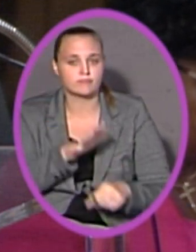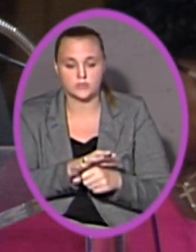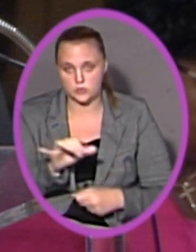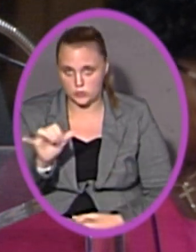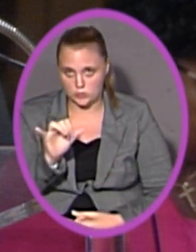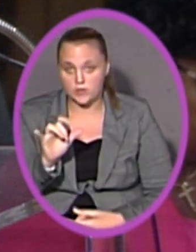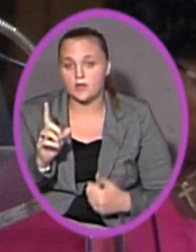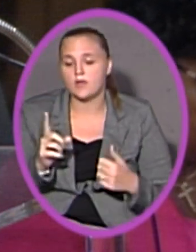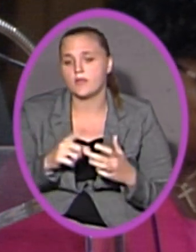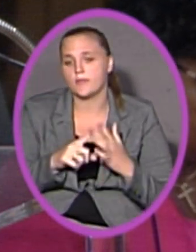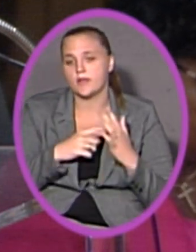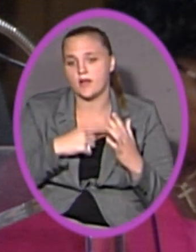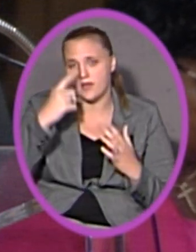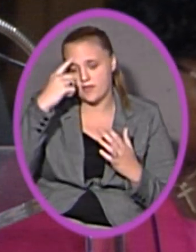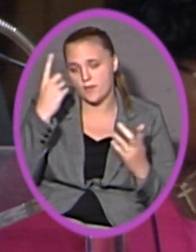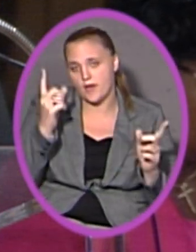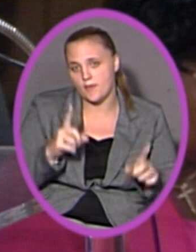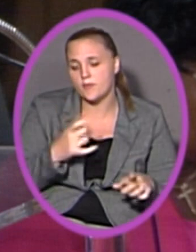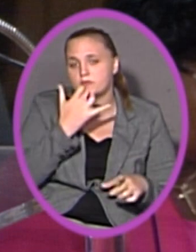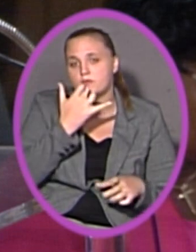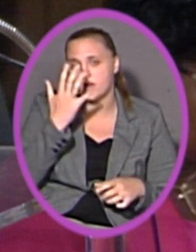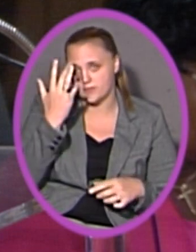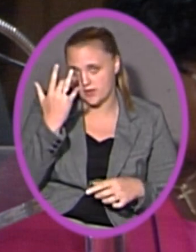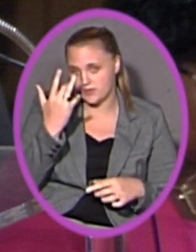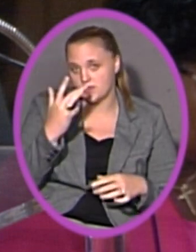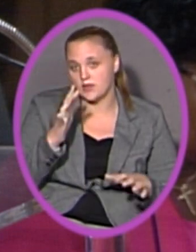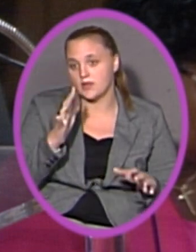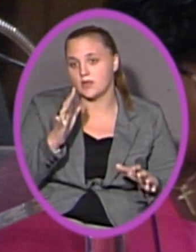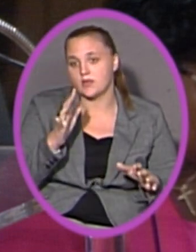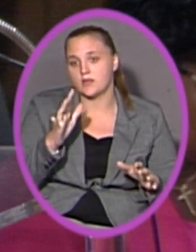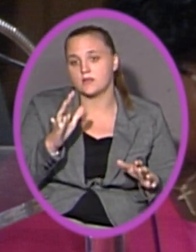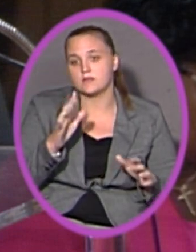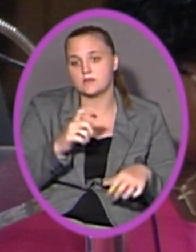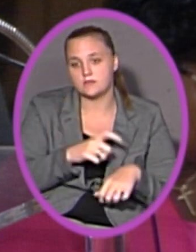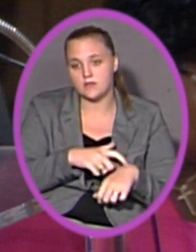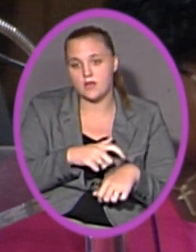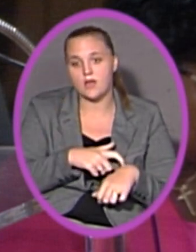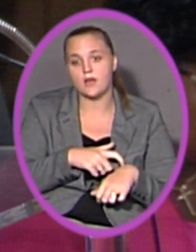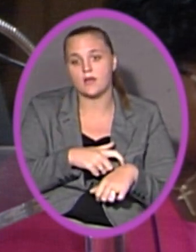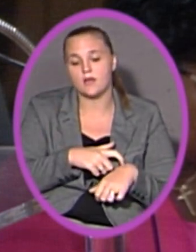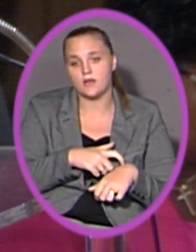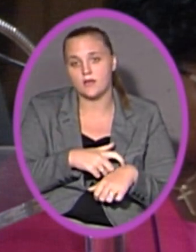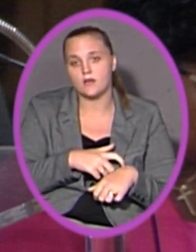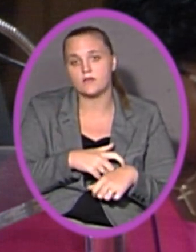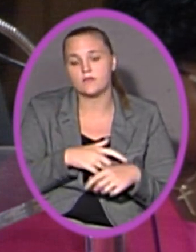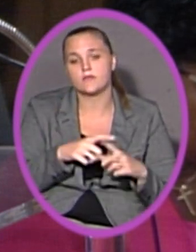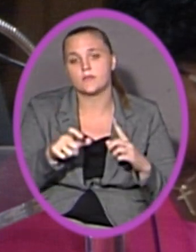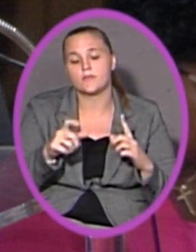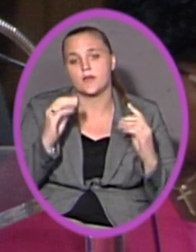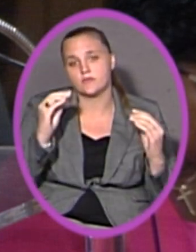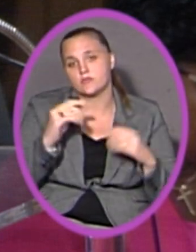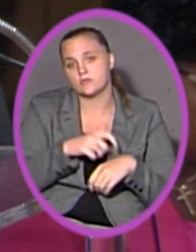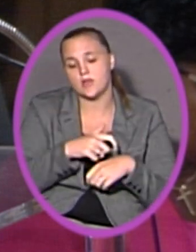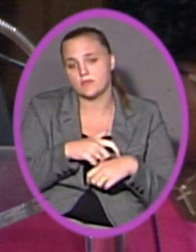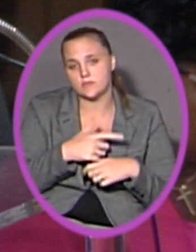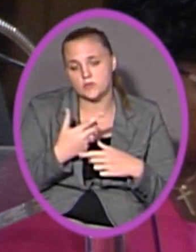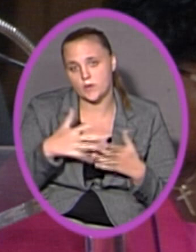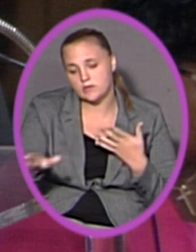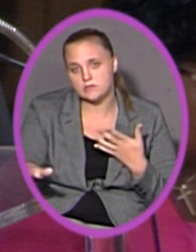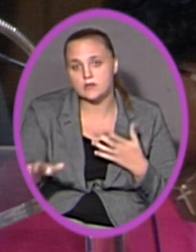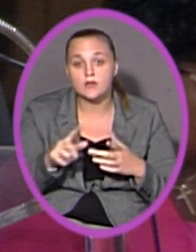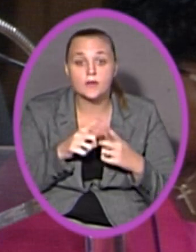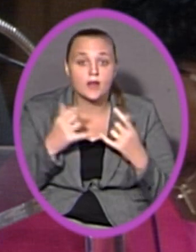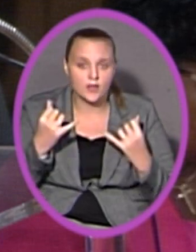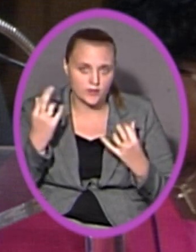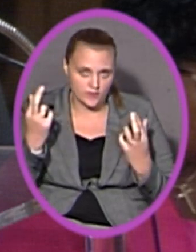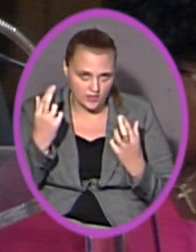first I thought what had happened was wrong simply because it took away from my instructional time. But now I